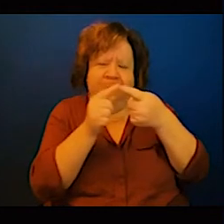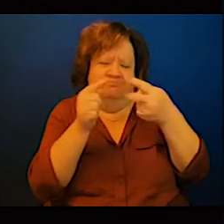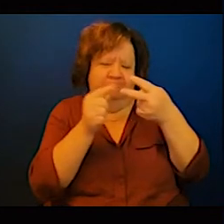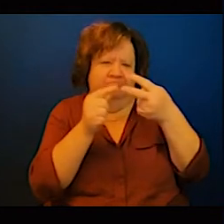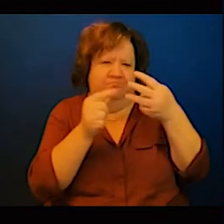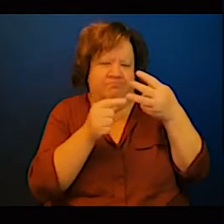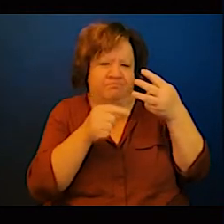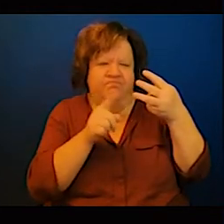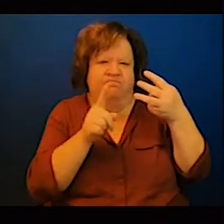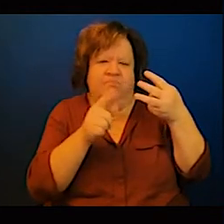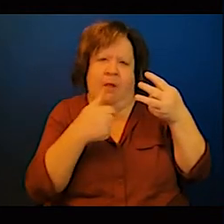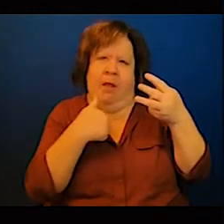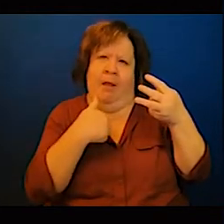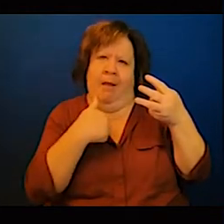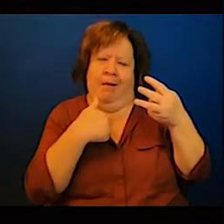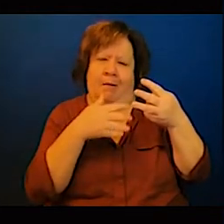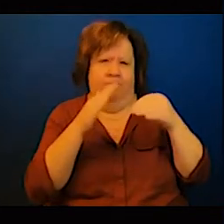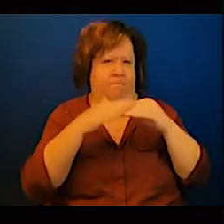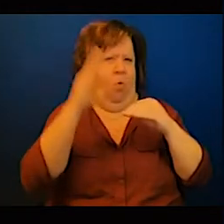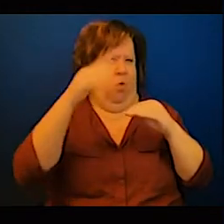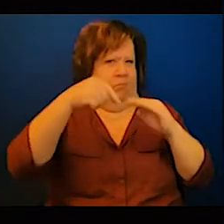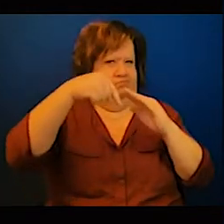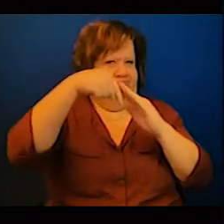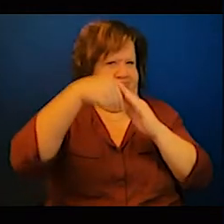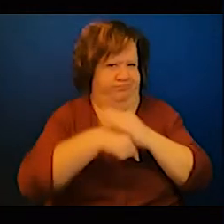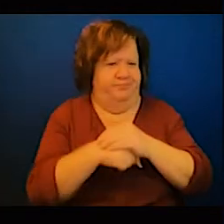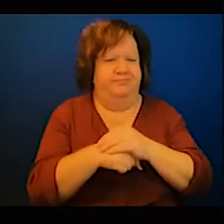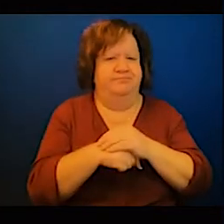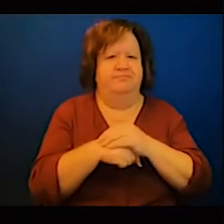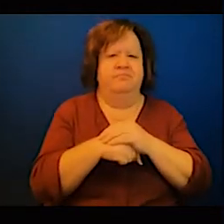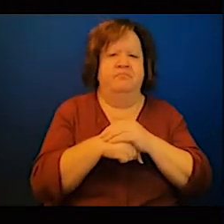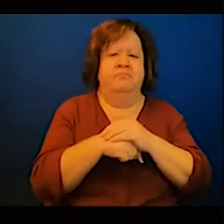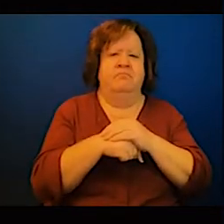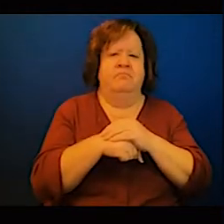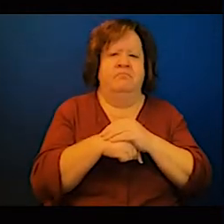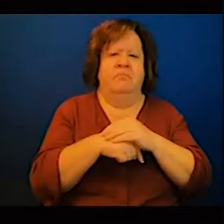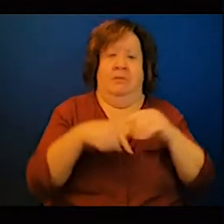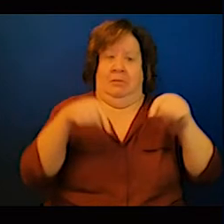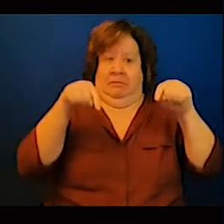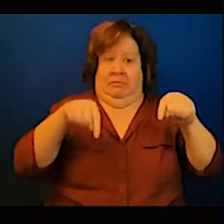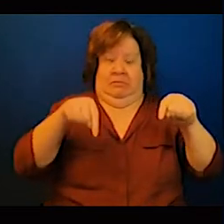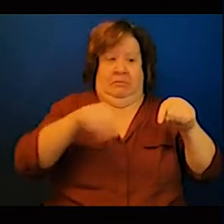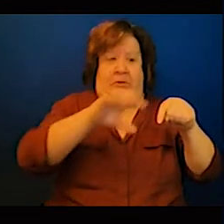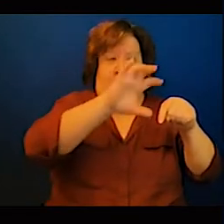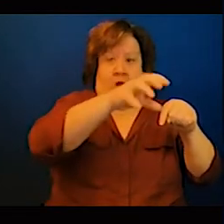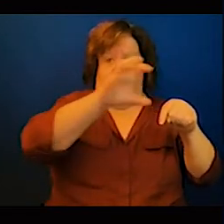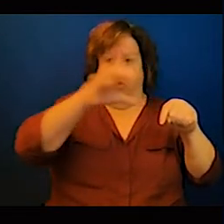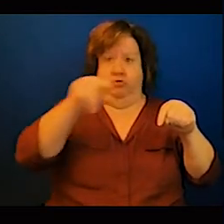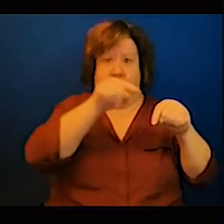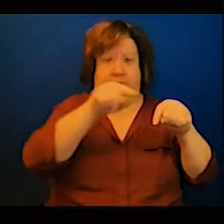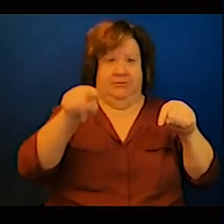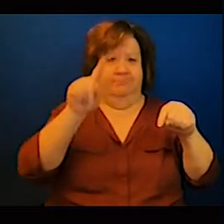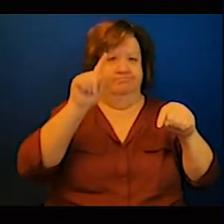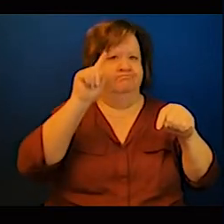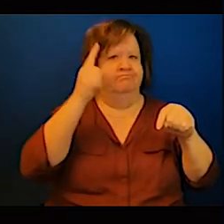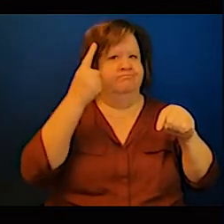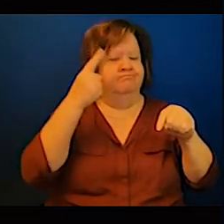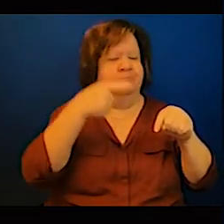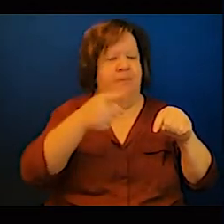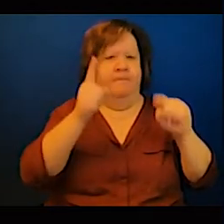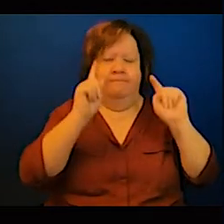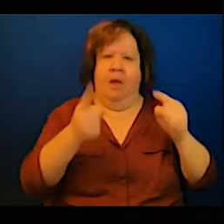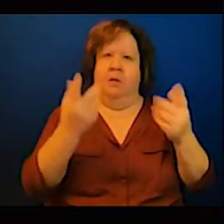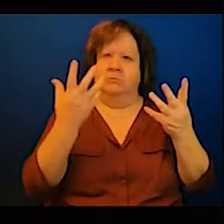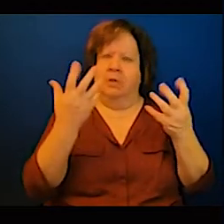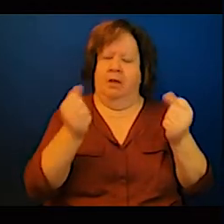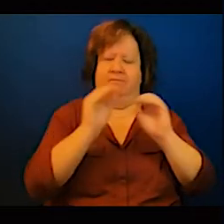NDC roadmaps that reflects mainstreaming climate change action, actions in all